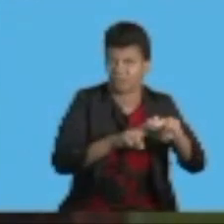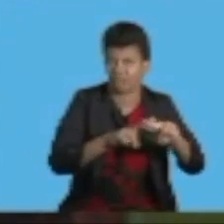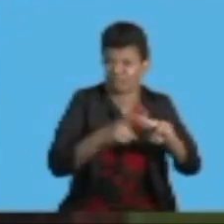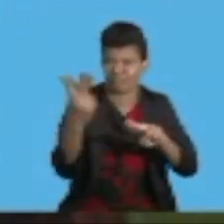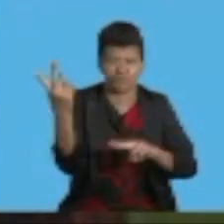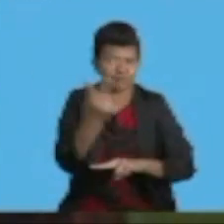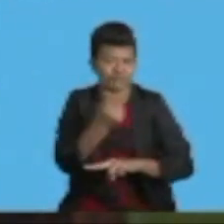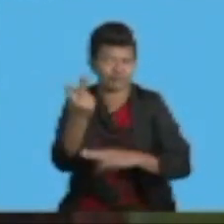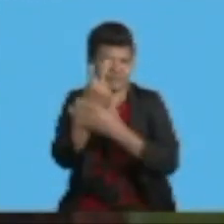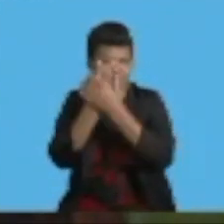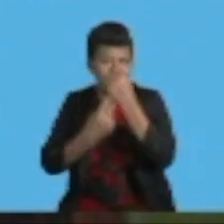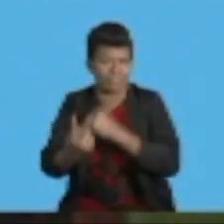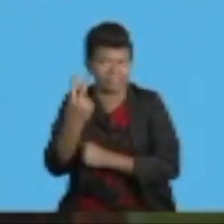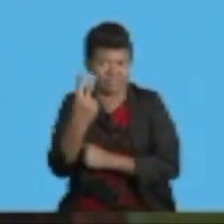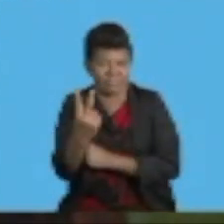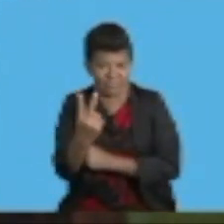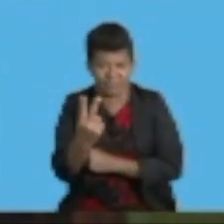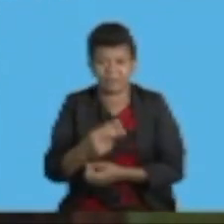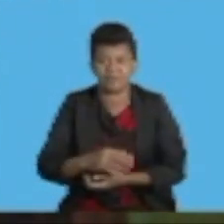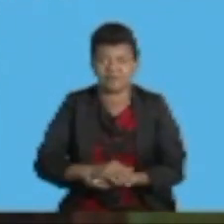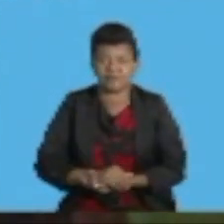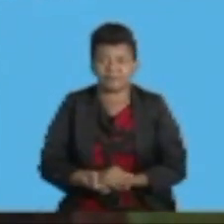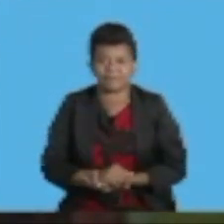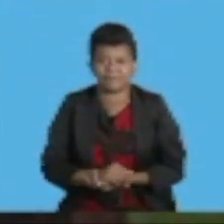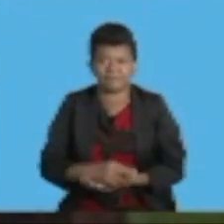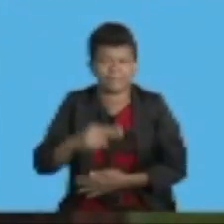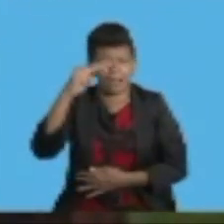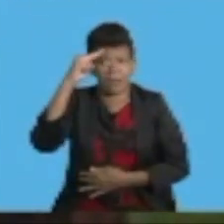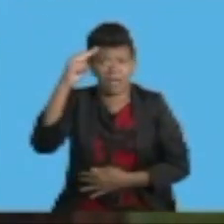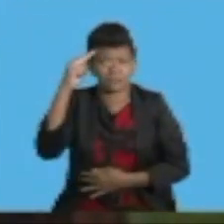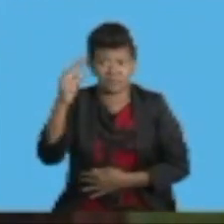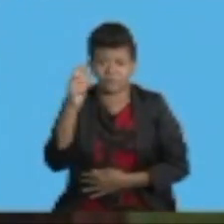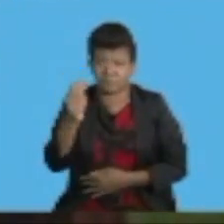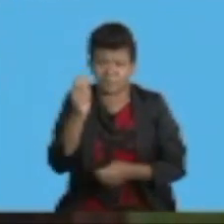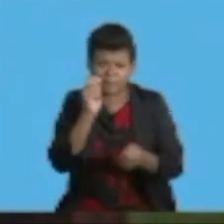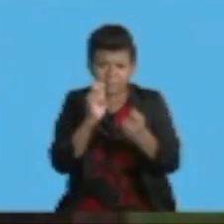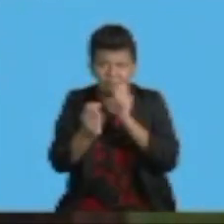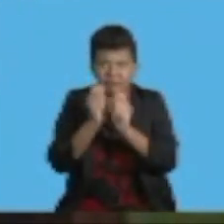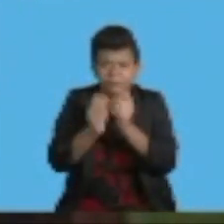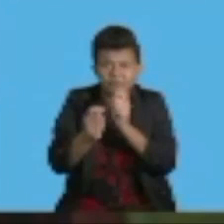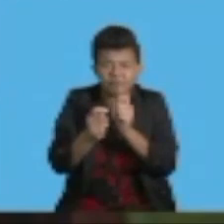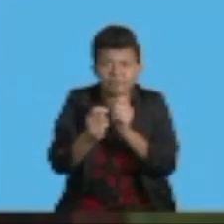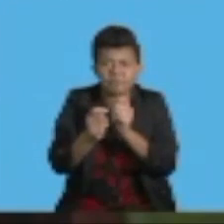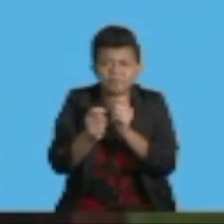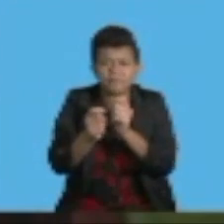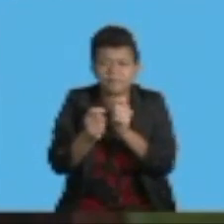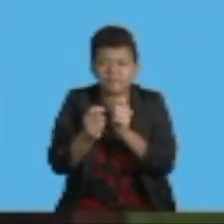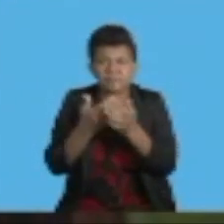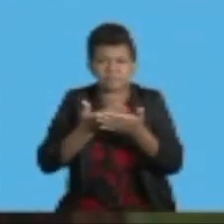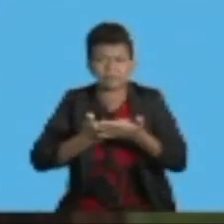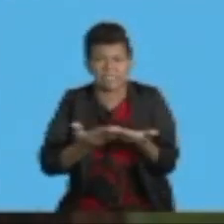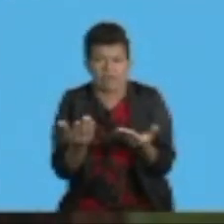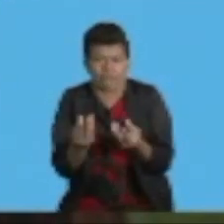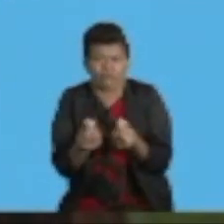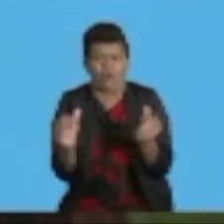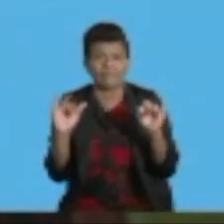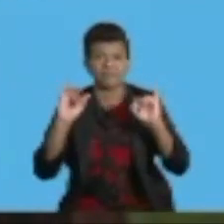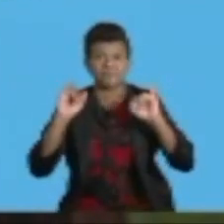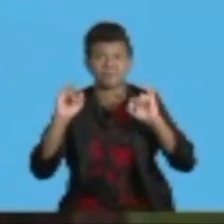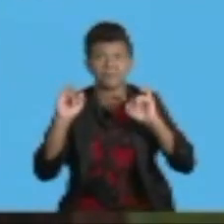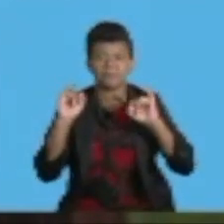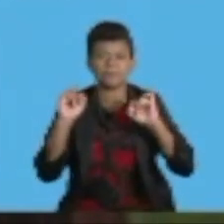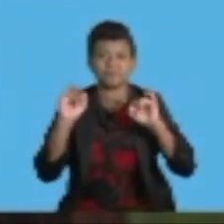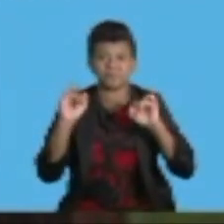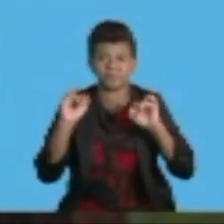national treatment tests, dispute settlement mechanism, and investment